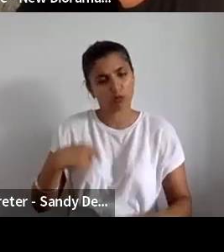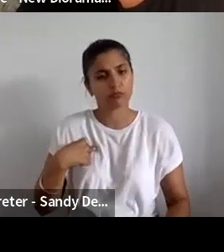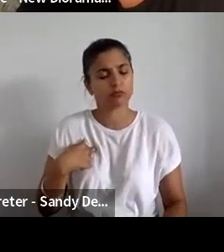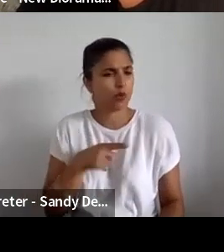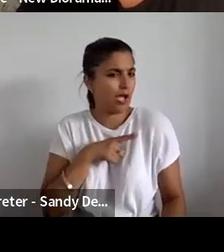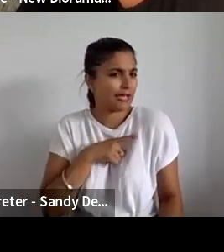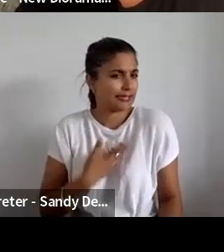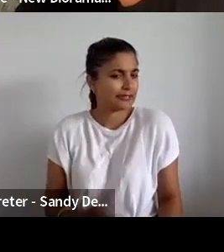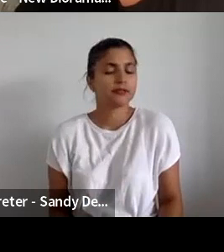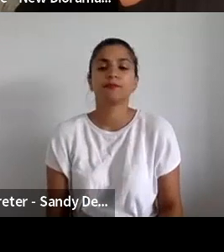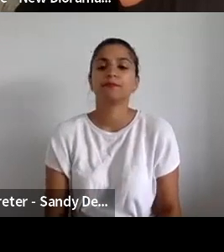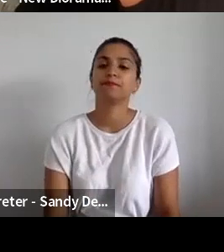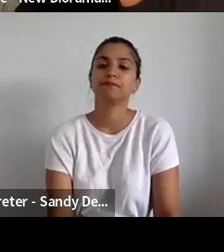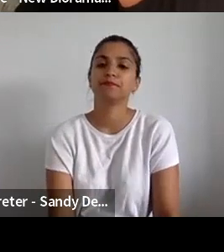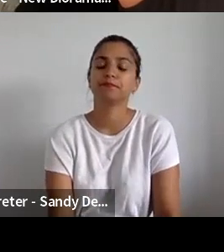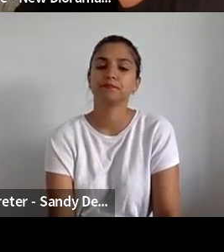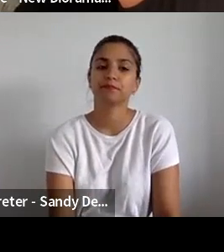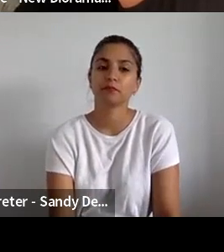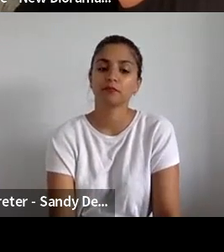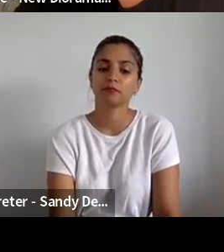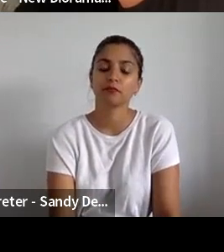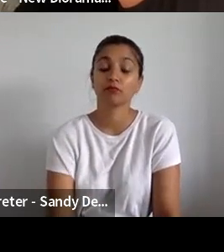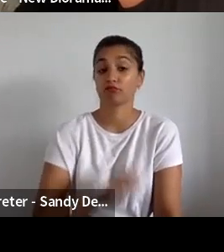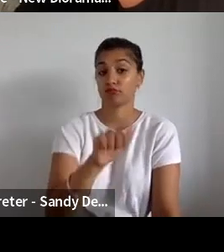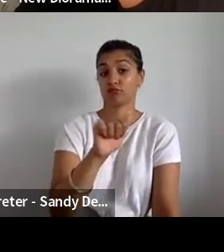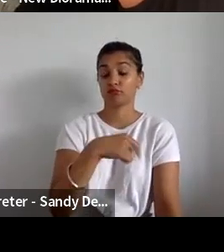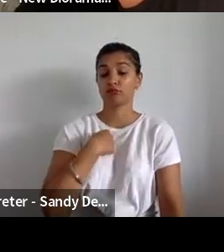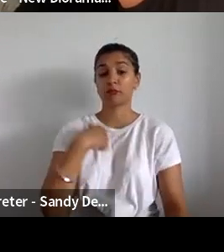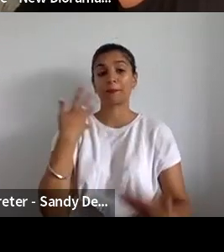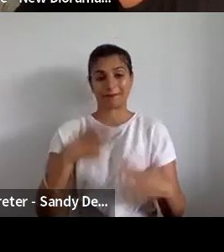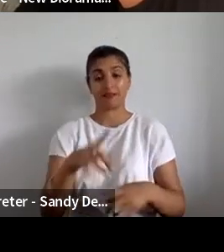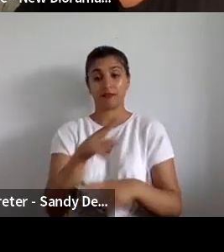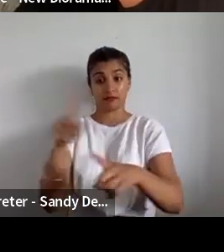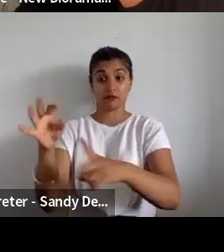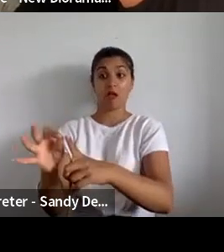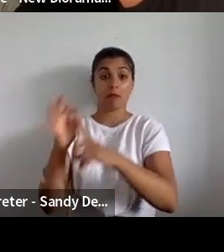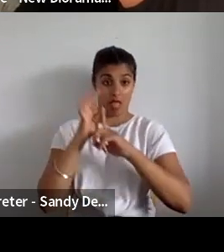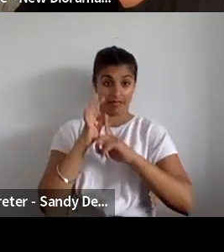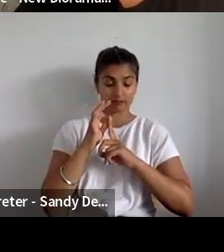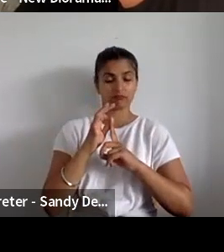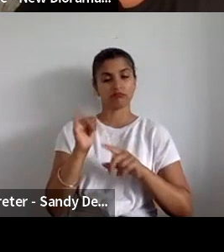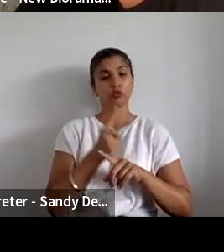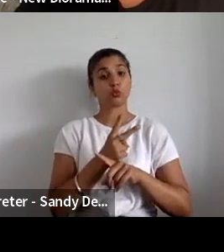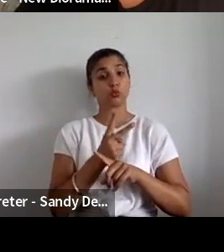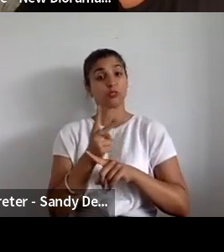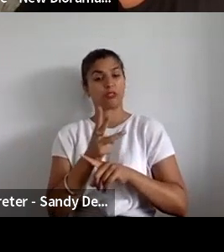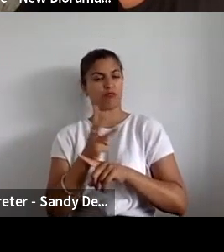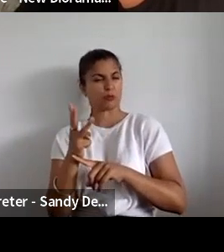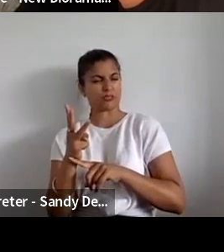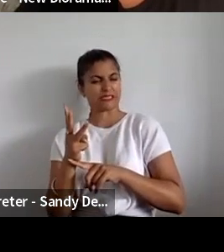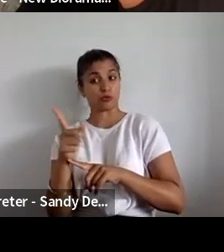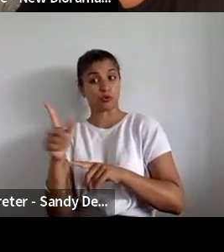So, so we asked some questions about two or three weeks after they made the application before the draw was known. So they weren't